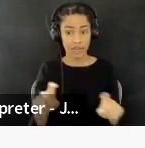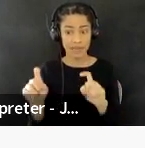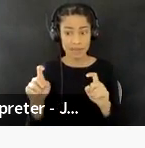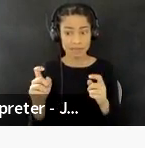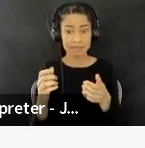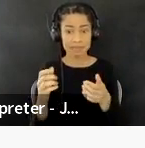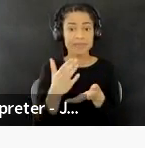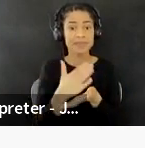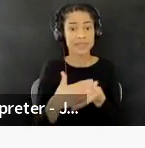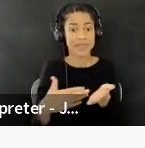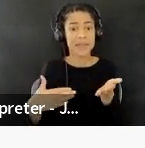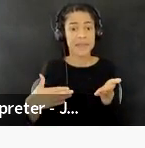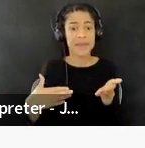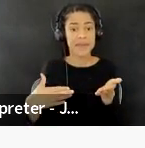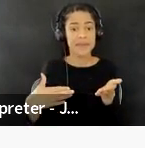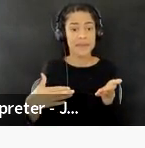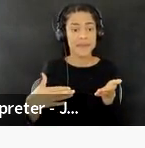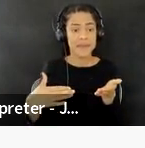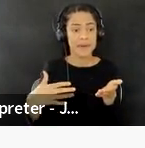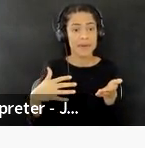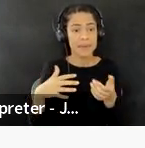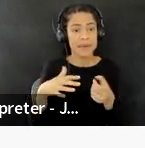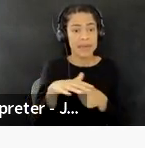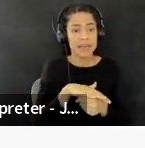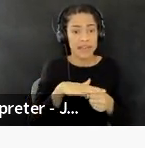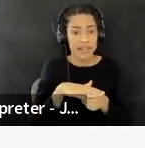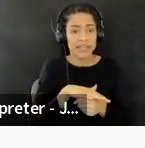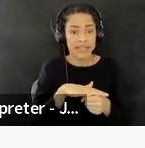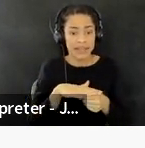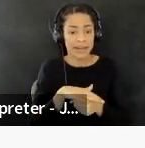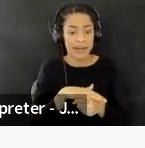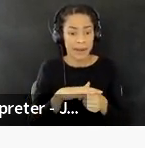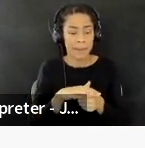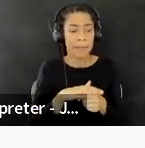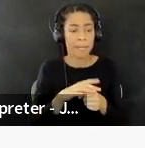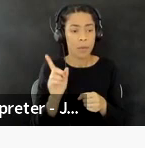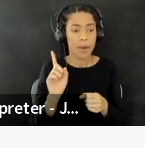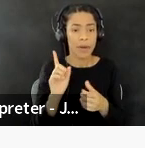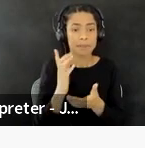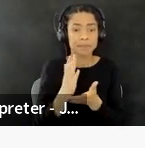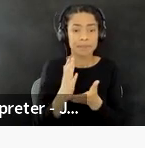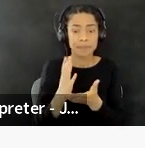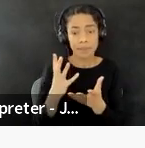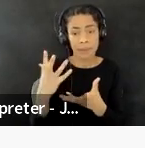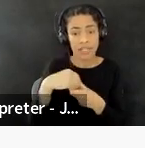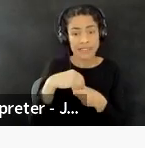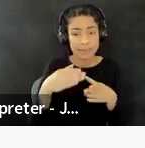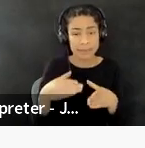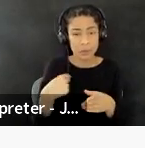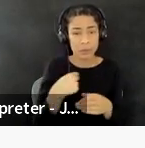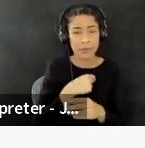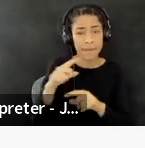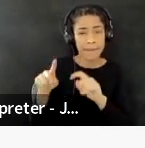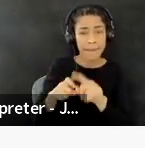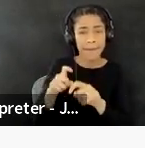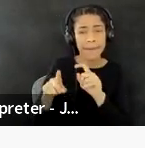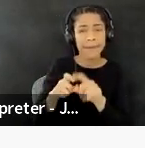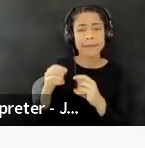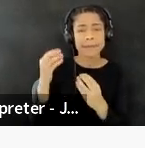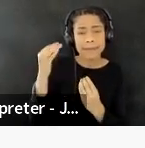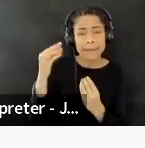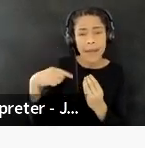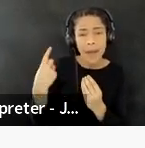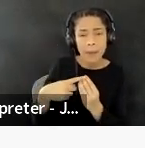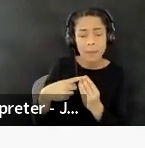the areas that, um, participants are asked about to reflect upon include, um,